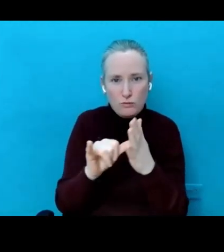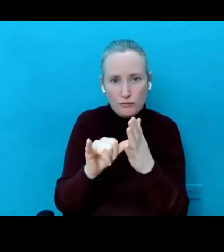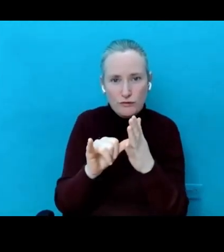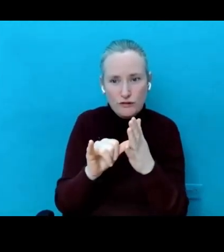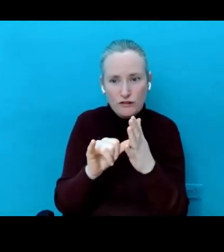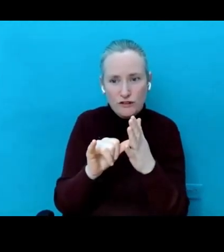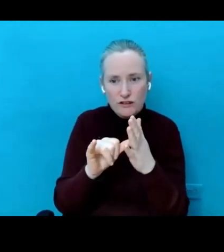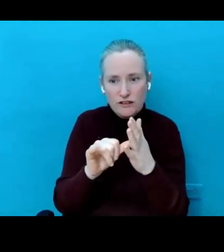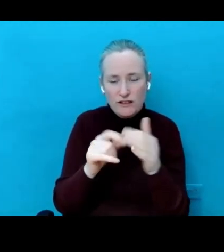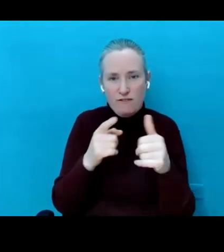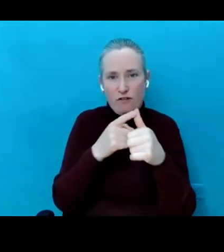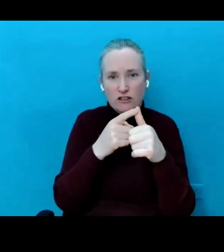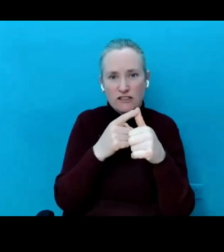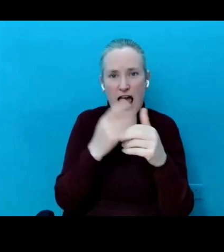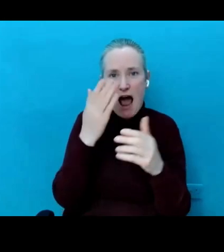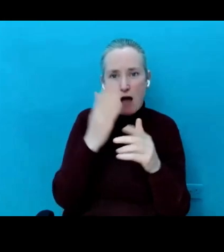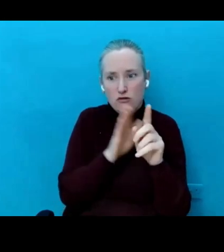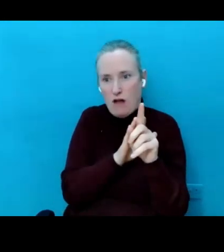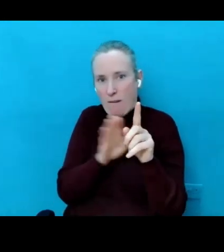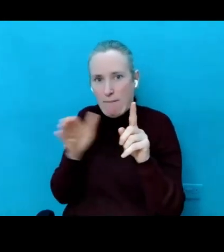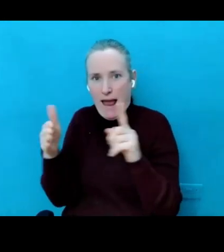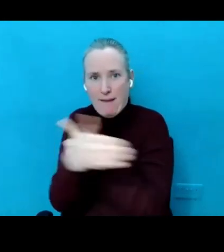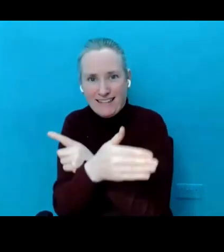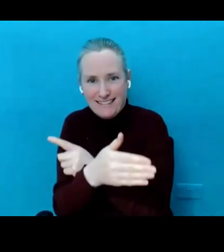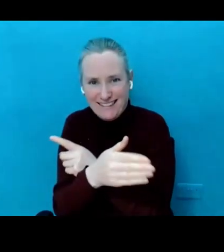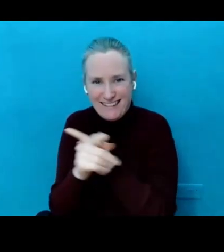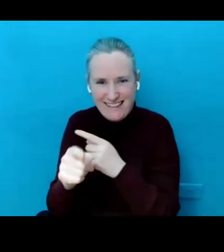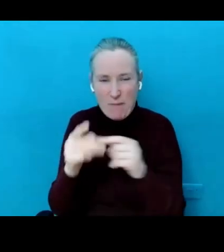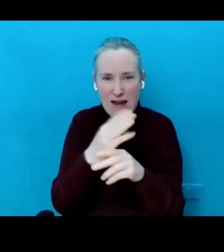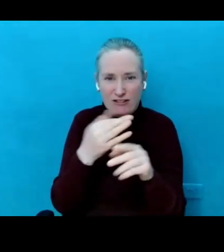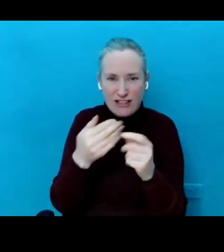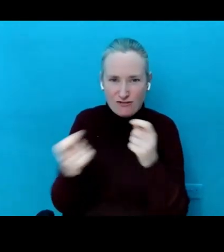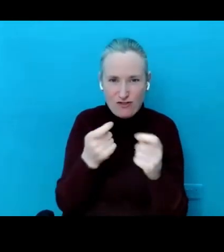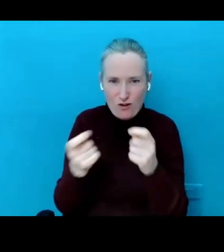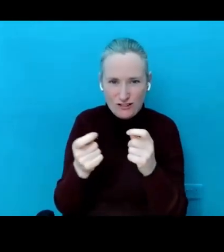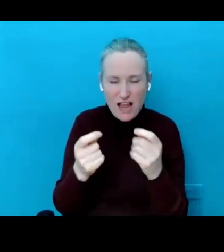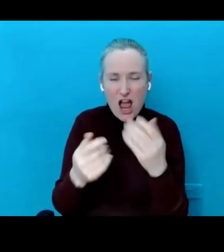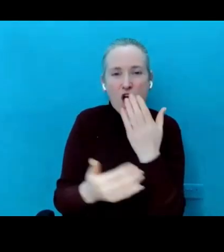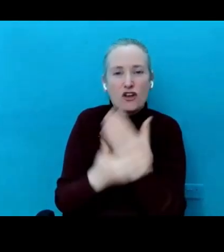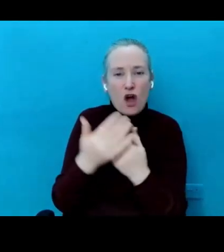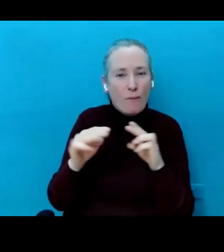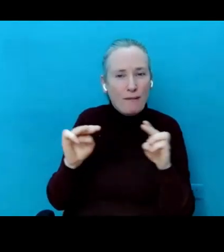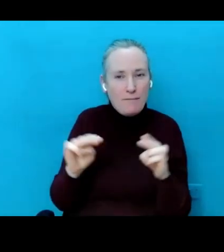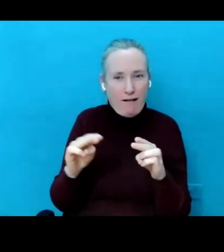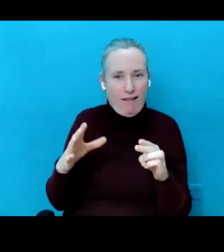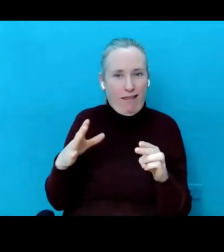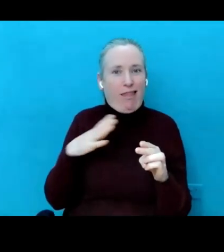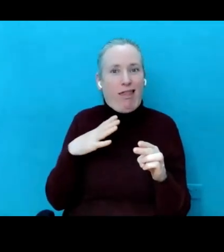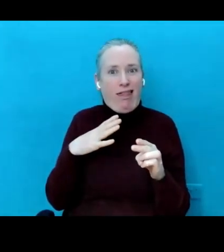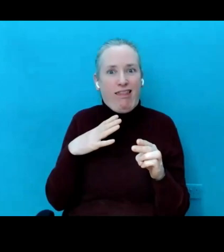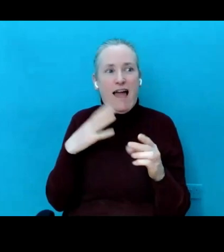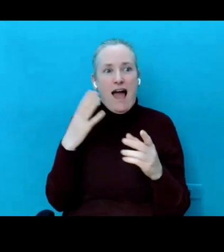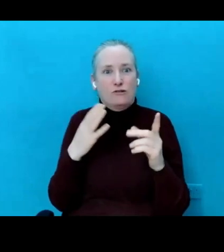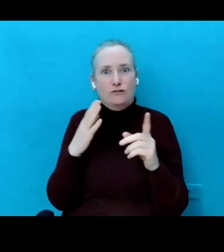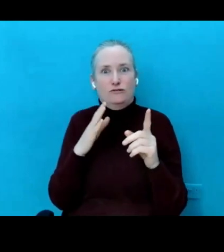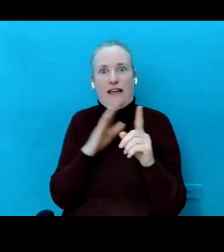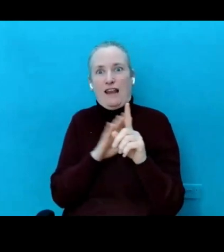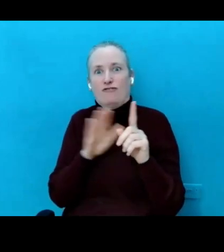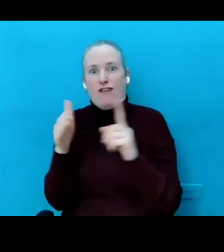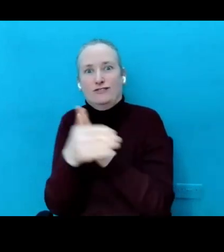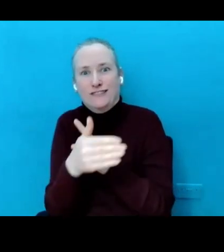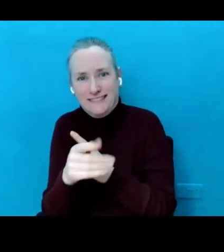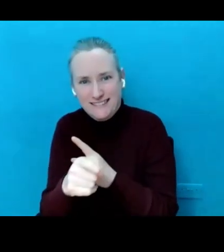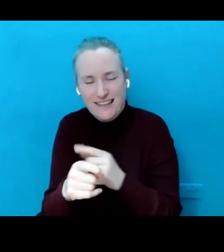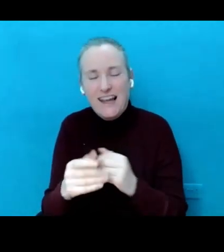search is how to bypass parental controls on YouTube. The young people are on to us. Right. And that's why